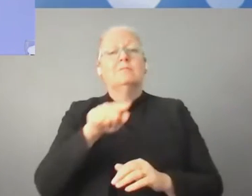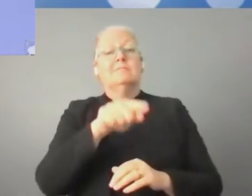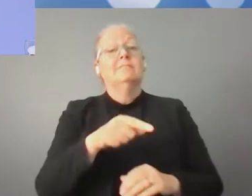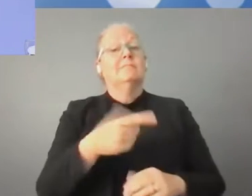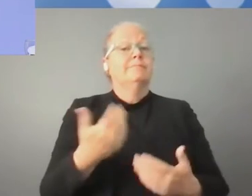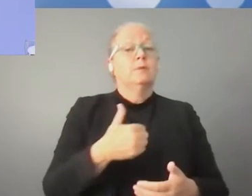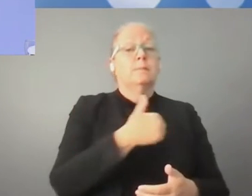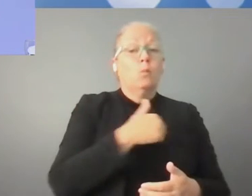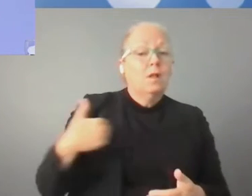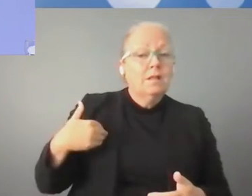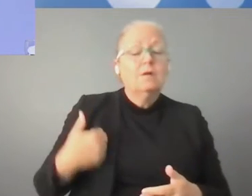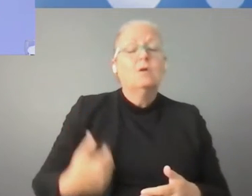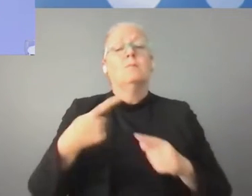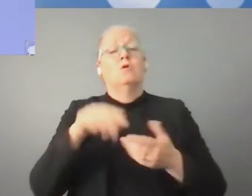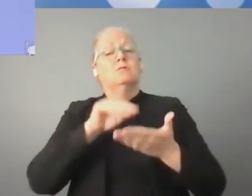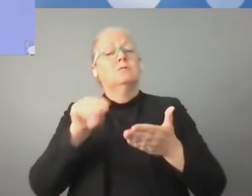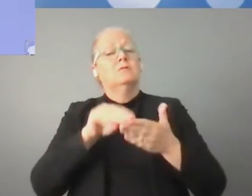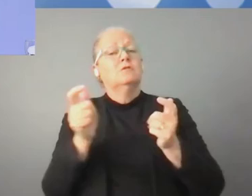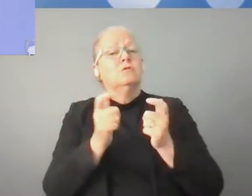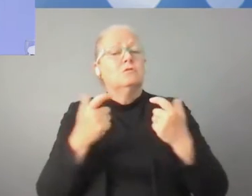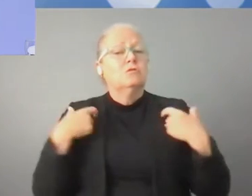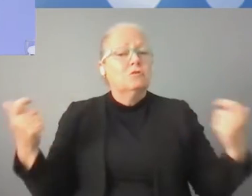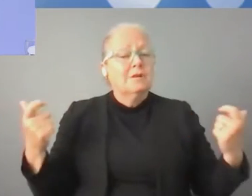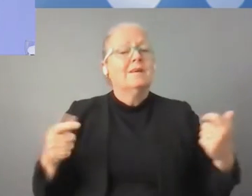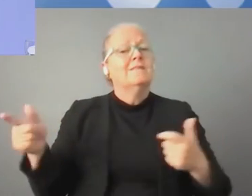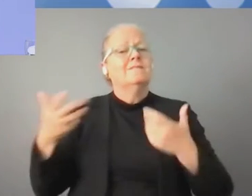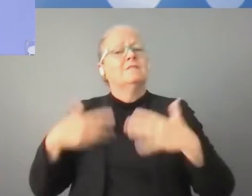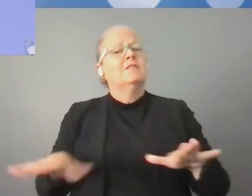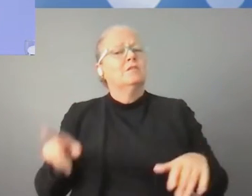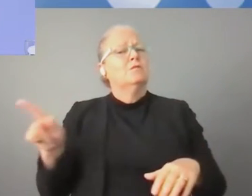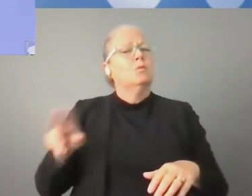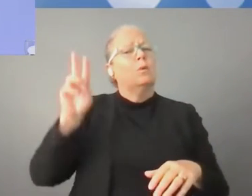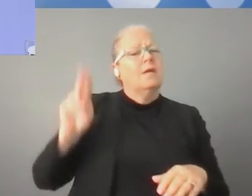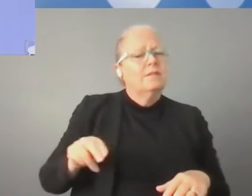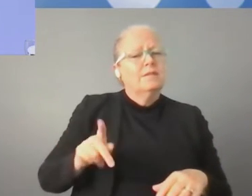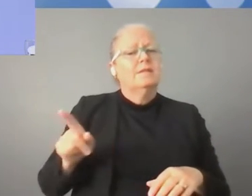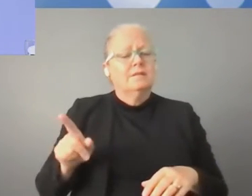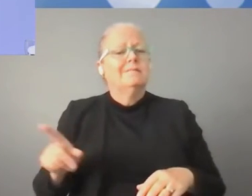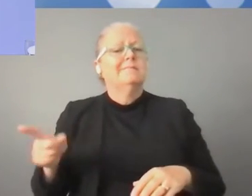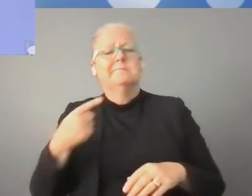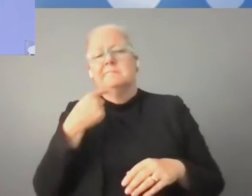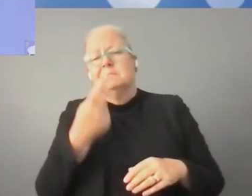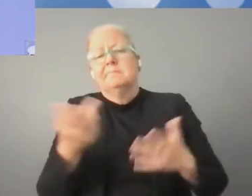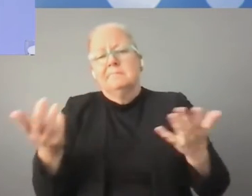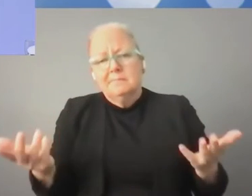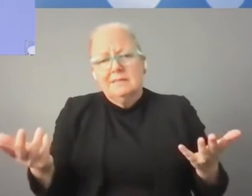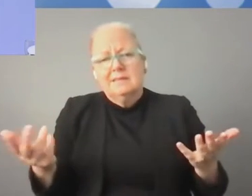Secretary General in UNDESA how important, of course, is to address the